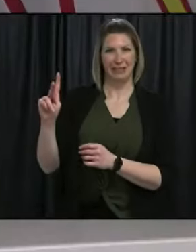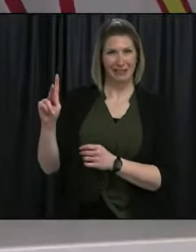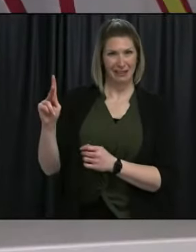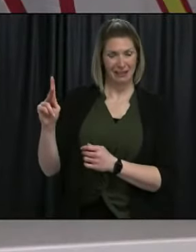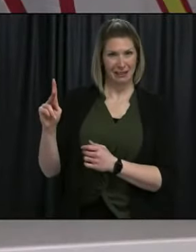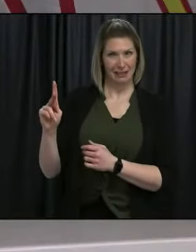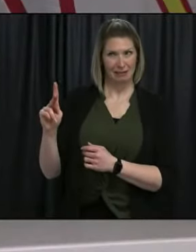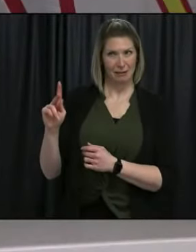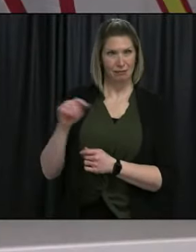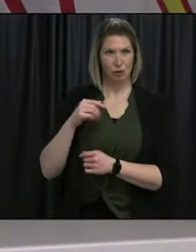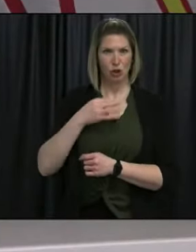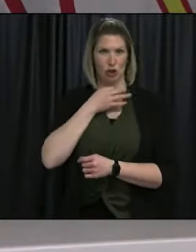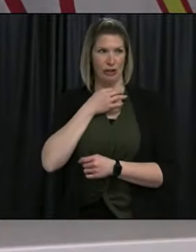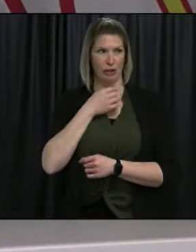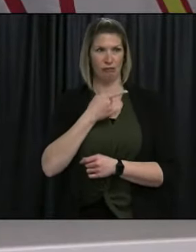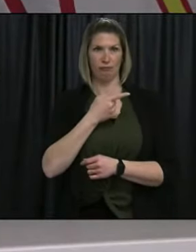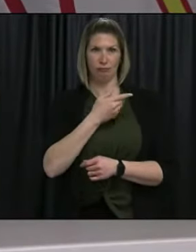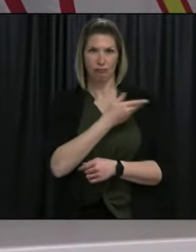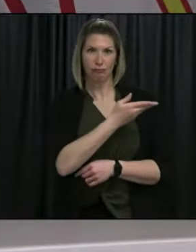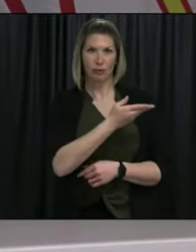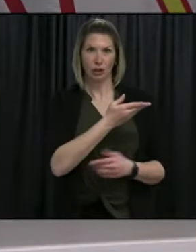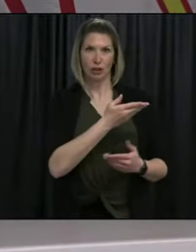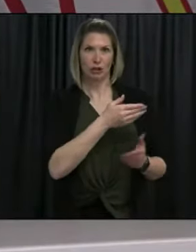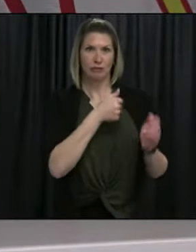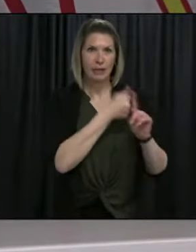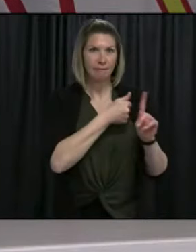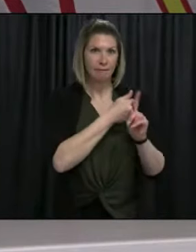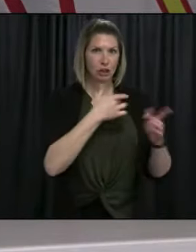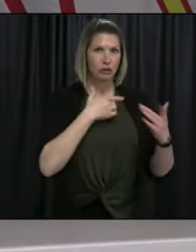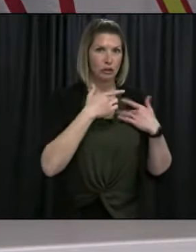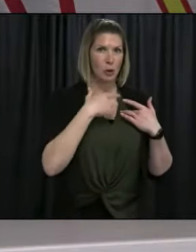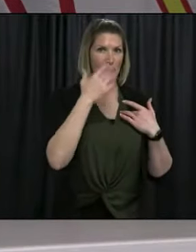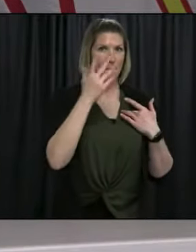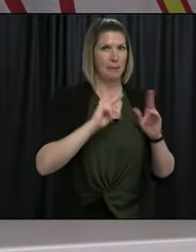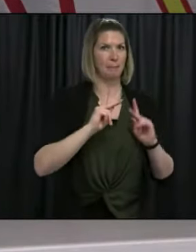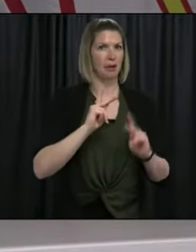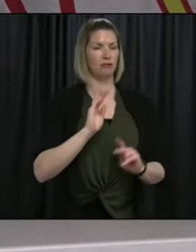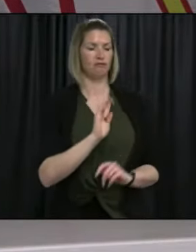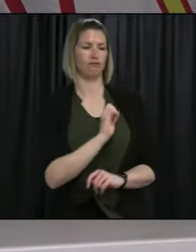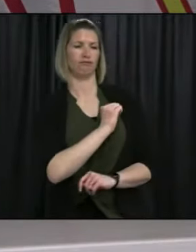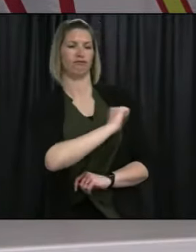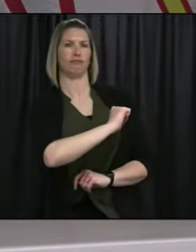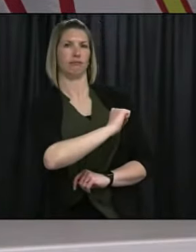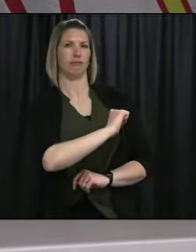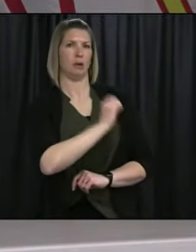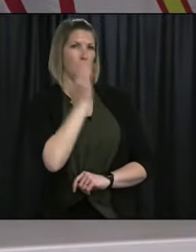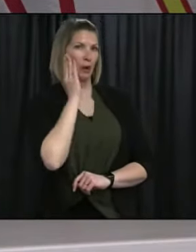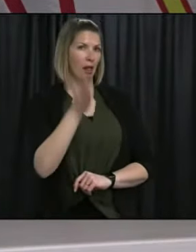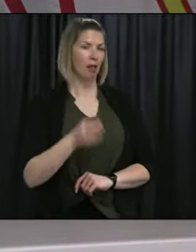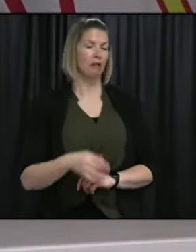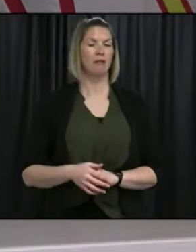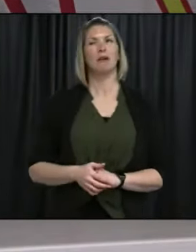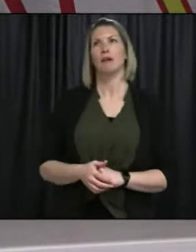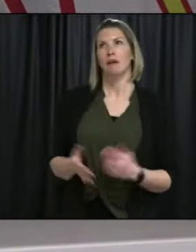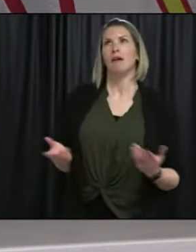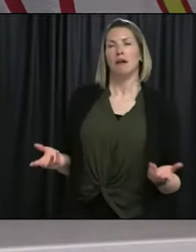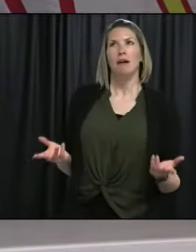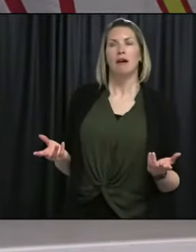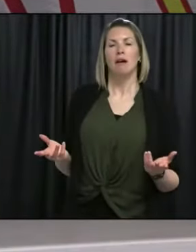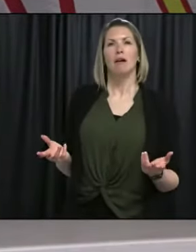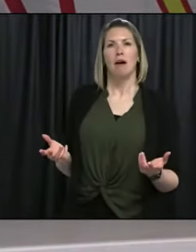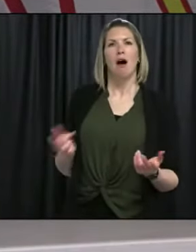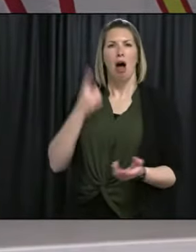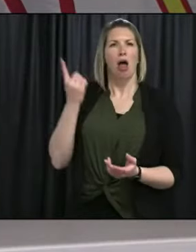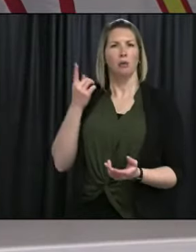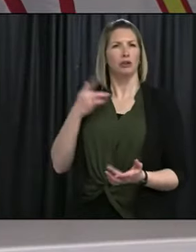a concern. Whenever we have concerns about vaccines, whether it be side effects